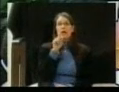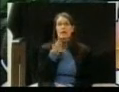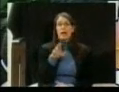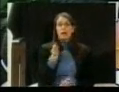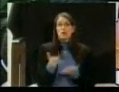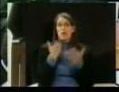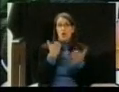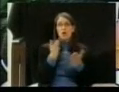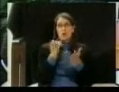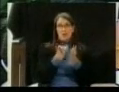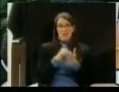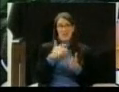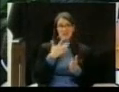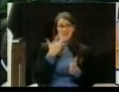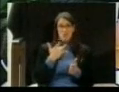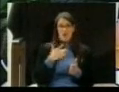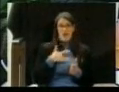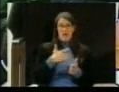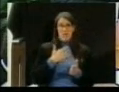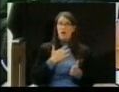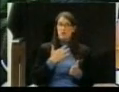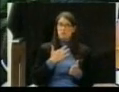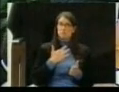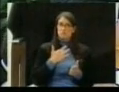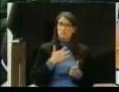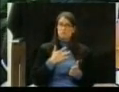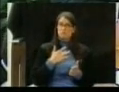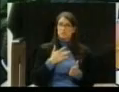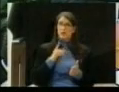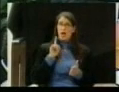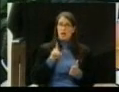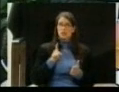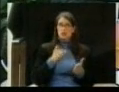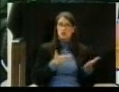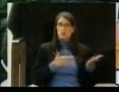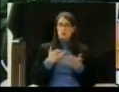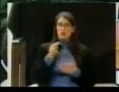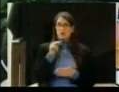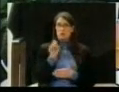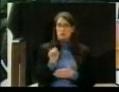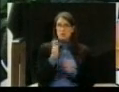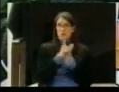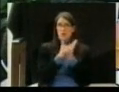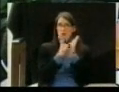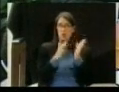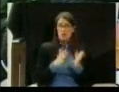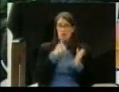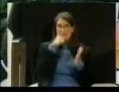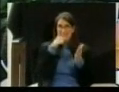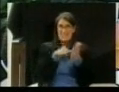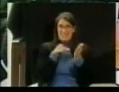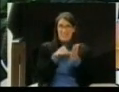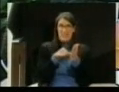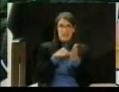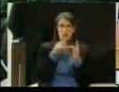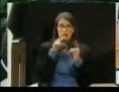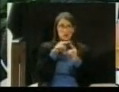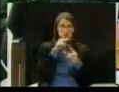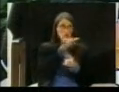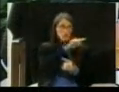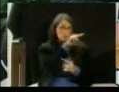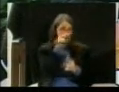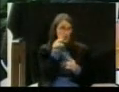new Sentinel's attorney's letter to the attention of commission at committee meetings was so that you can consider it